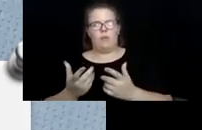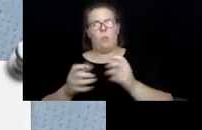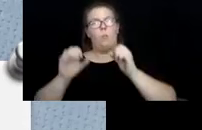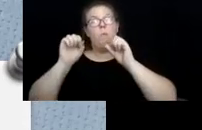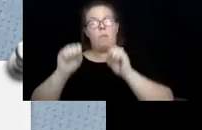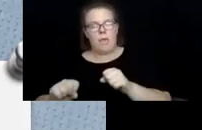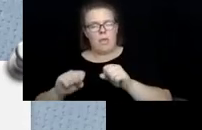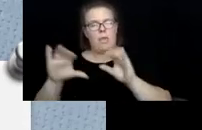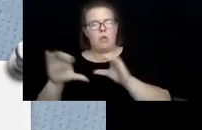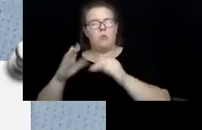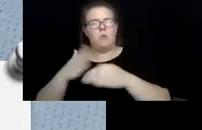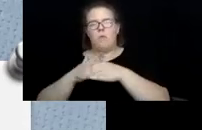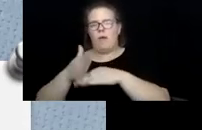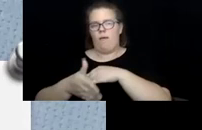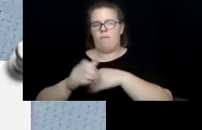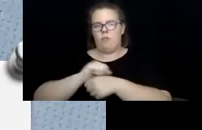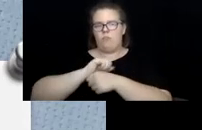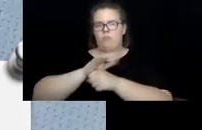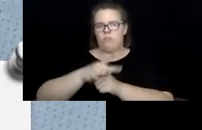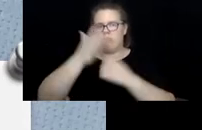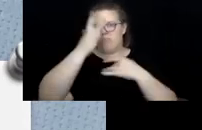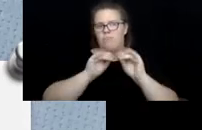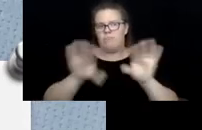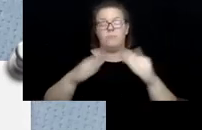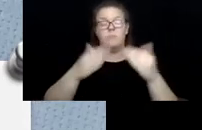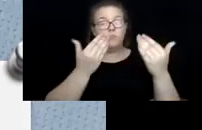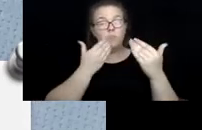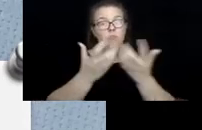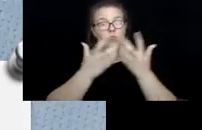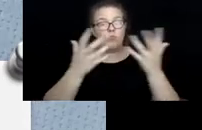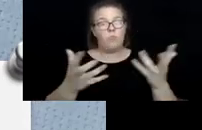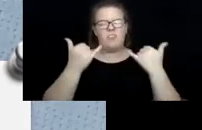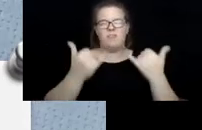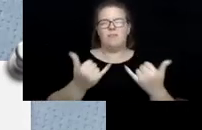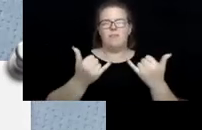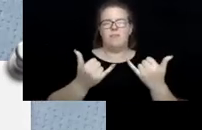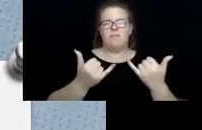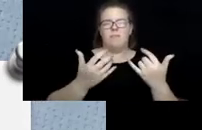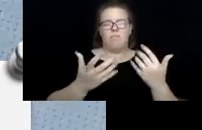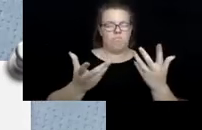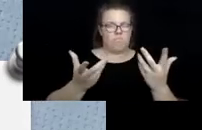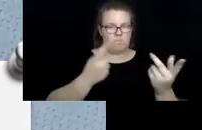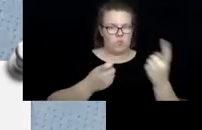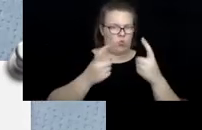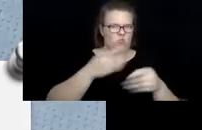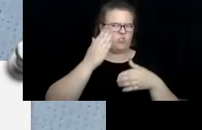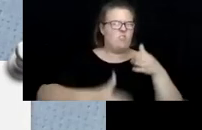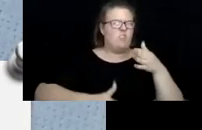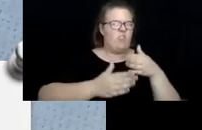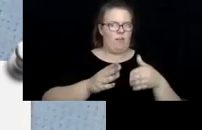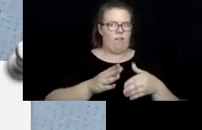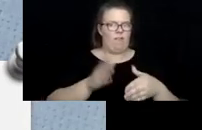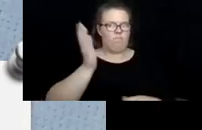after the pandemic. So thank you very much. And I'll be open to any questions at the end of our presentation.